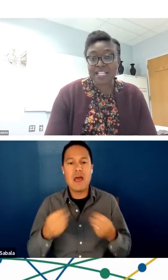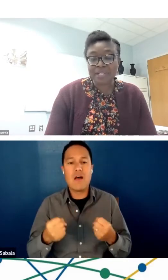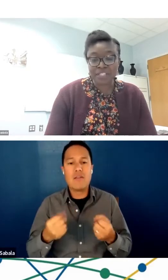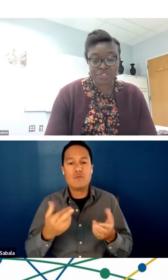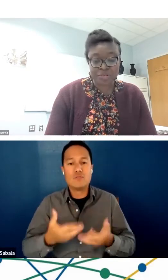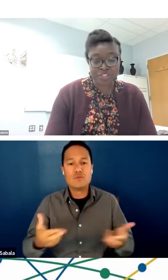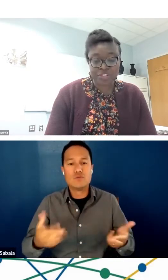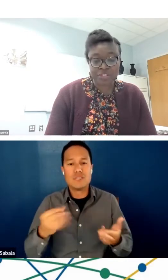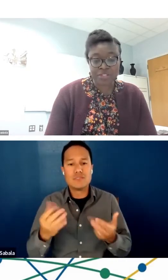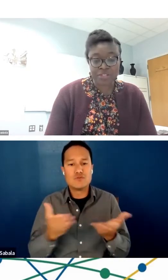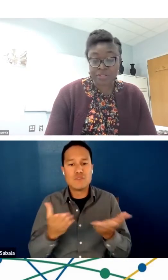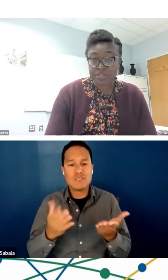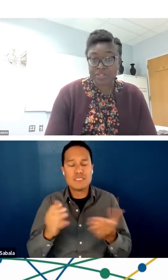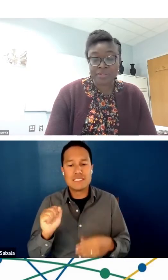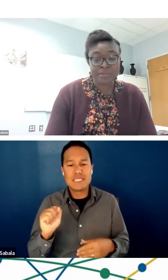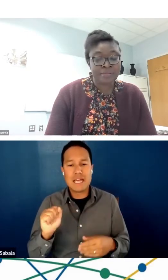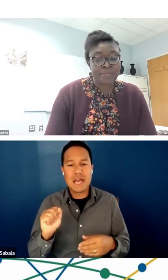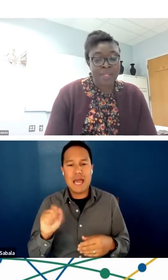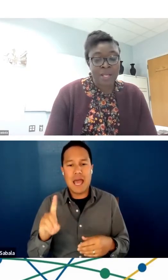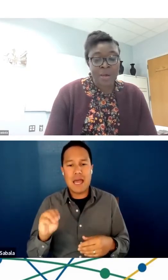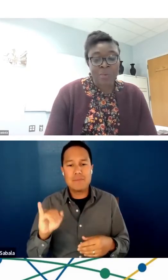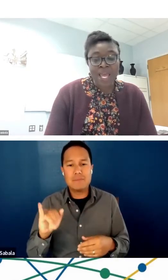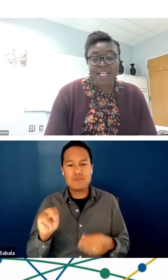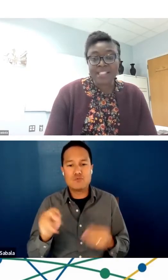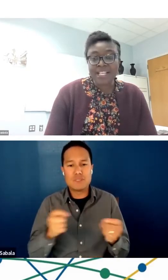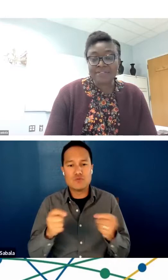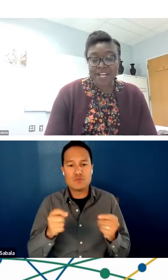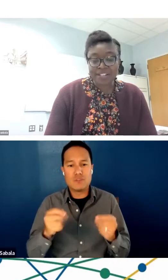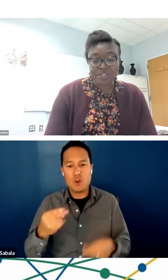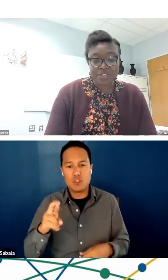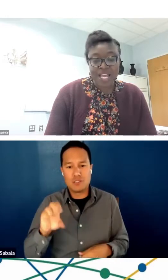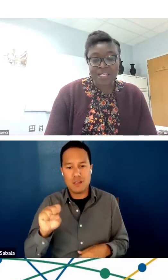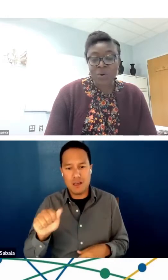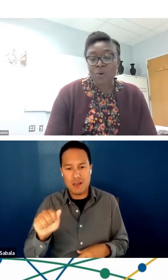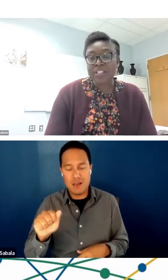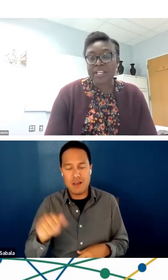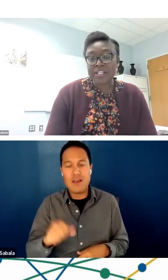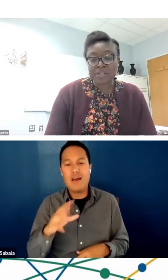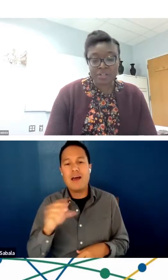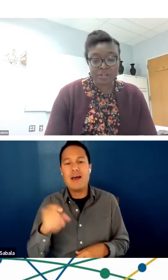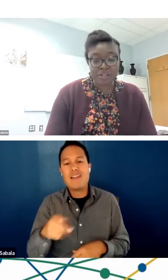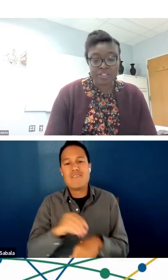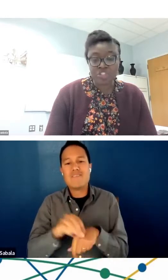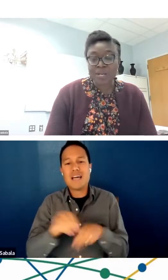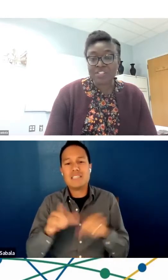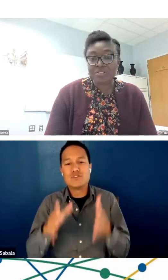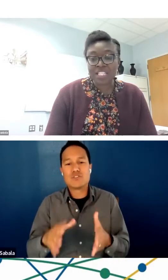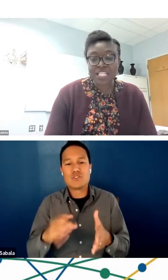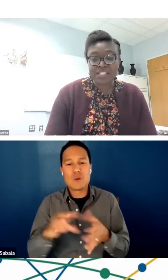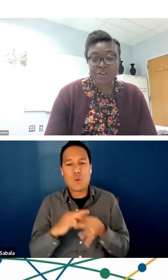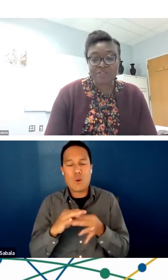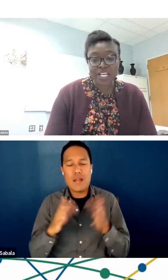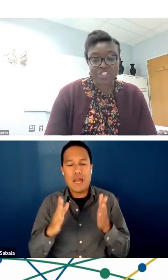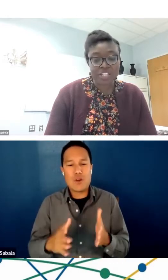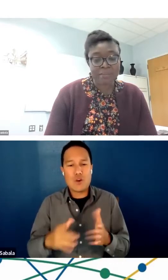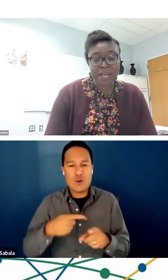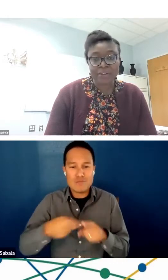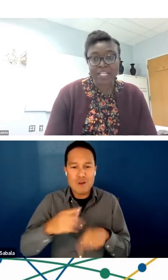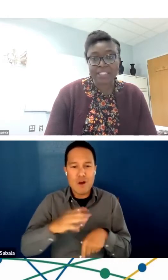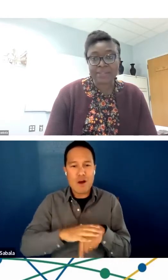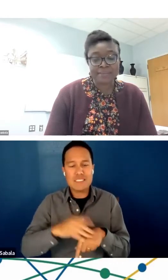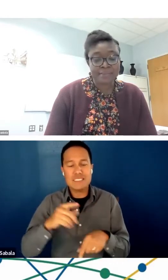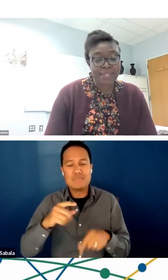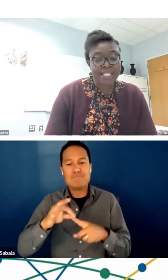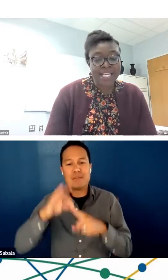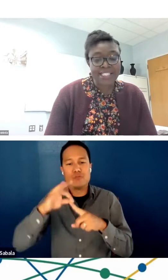Services Administration, HRSA, where is advisor and coordinator on the special needs of Asian